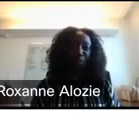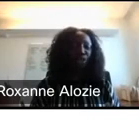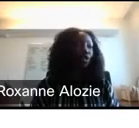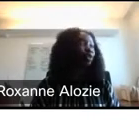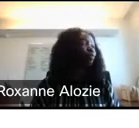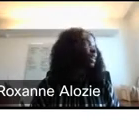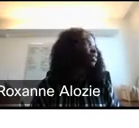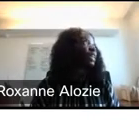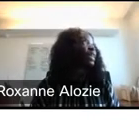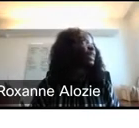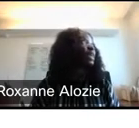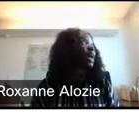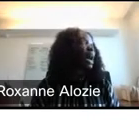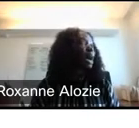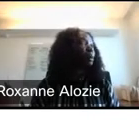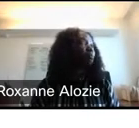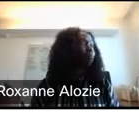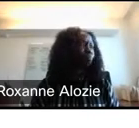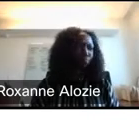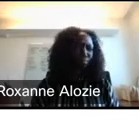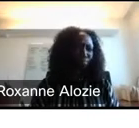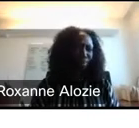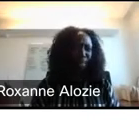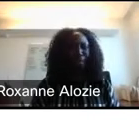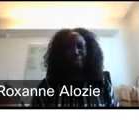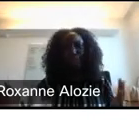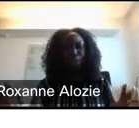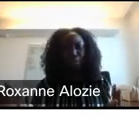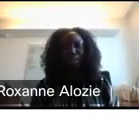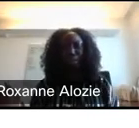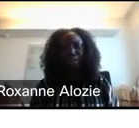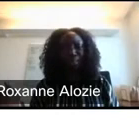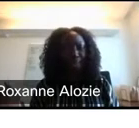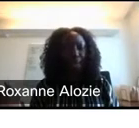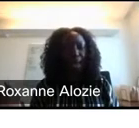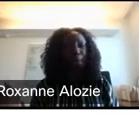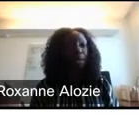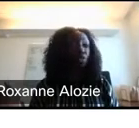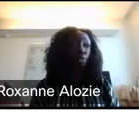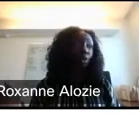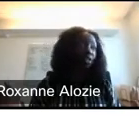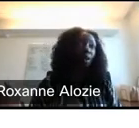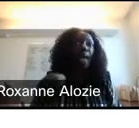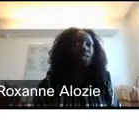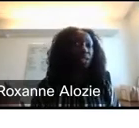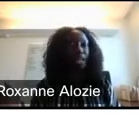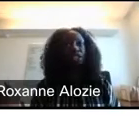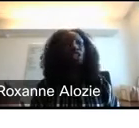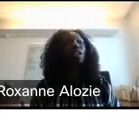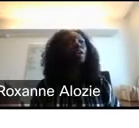gaming. We don't invest in things like explosives or anything like that, but tourism,